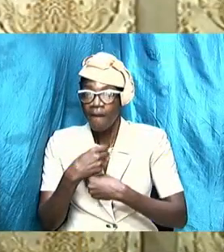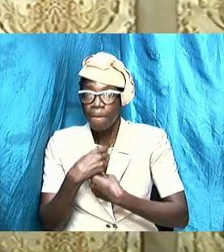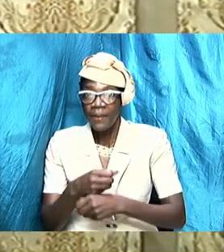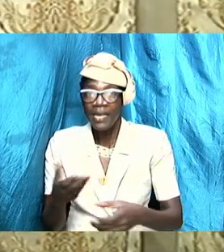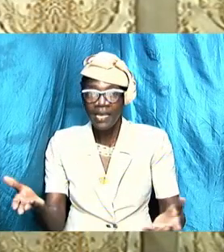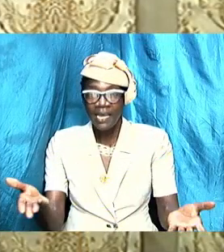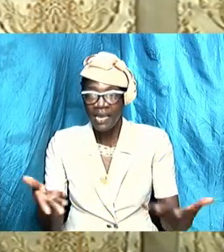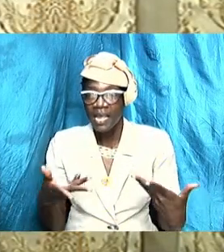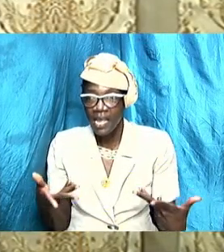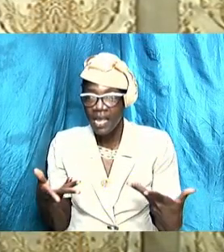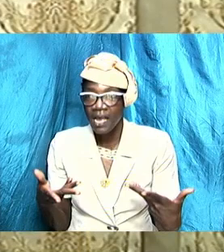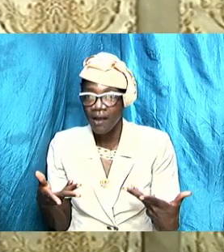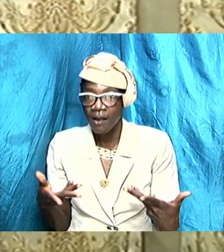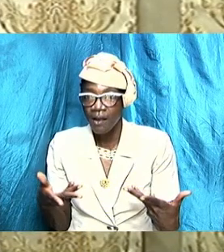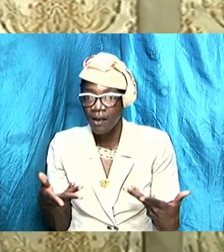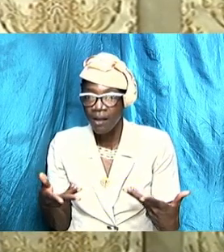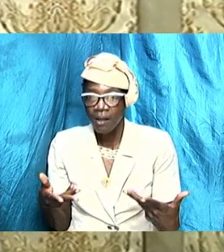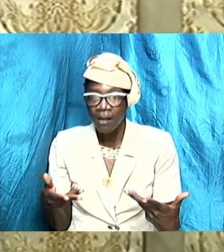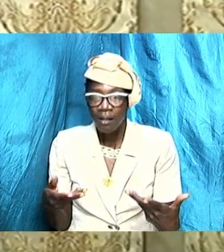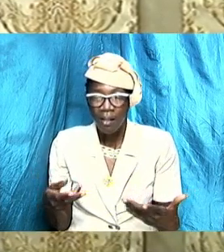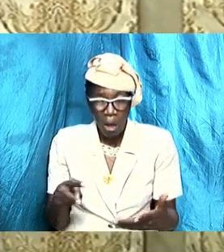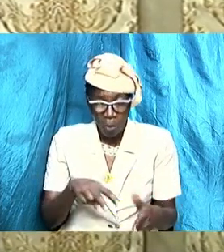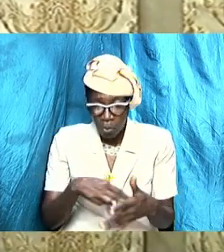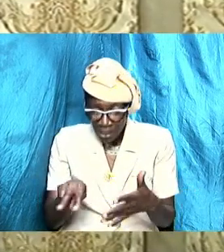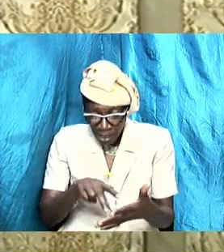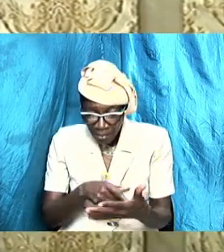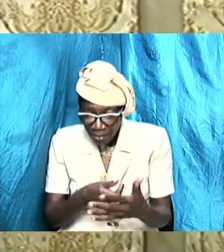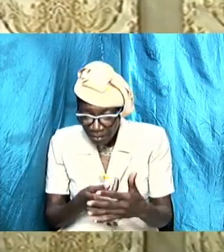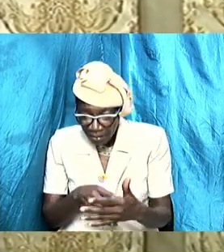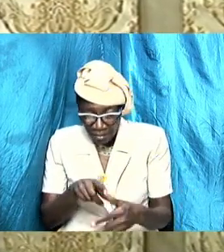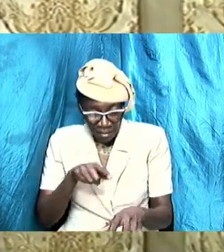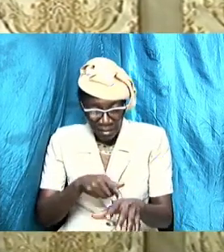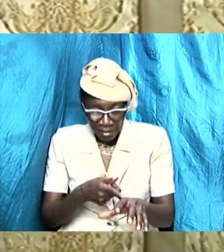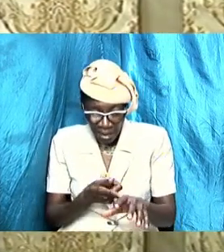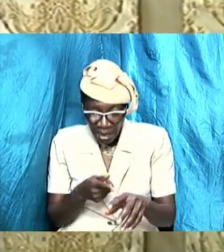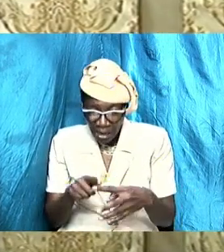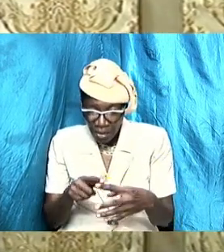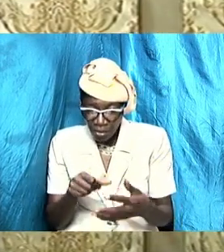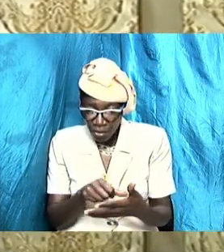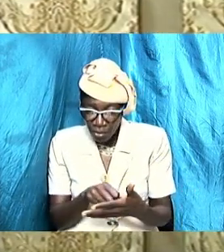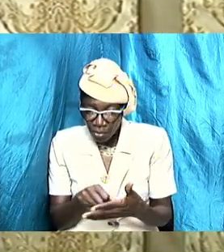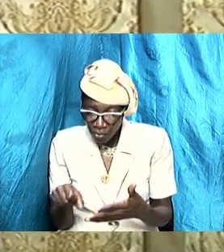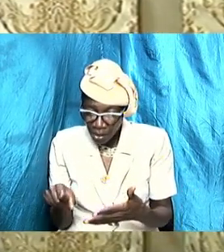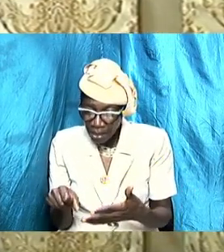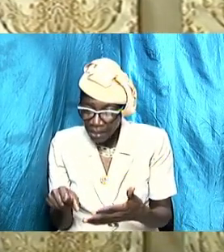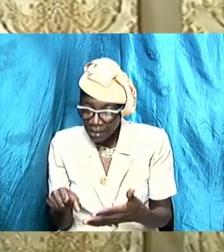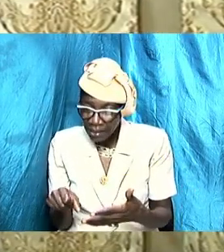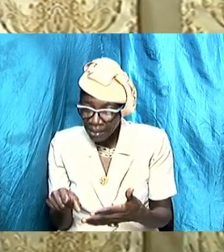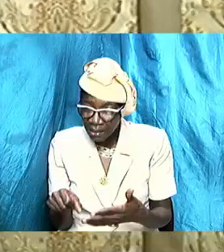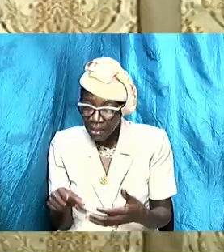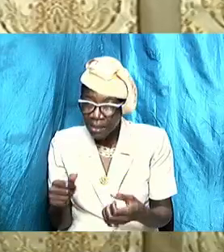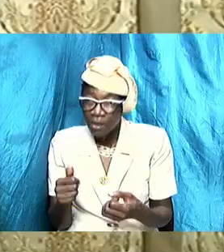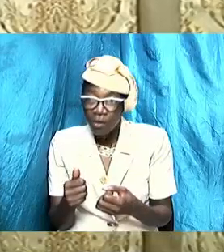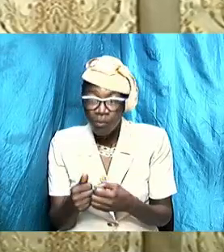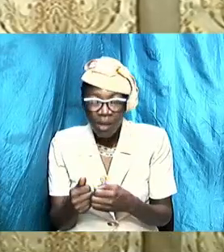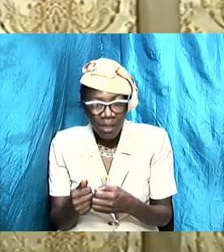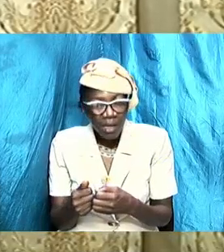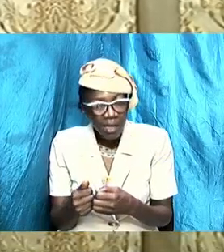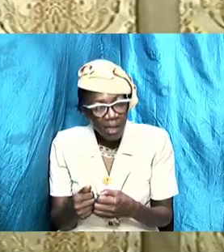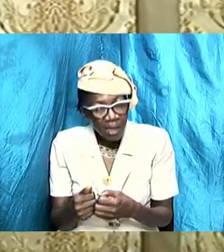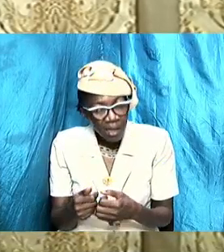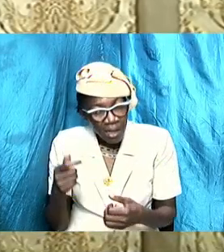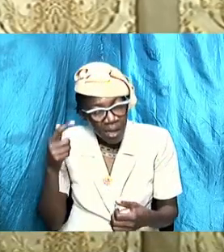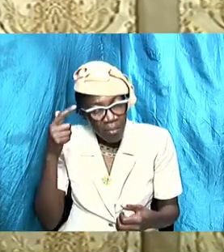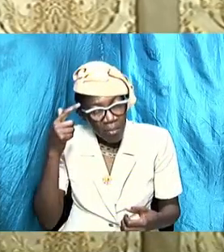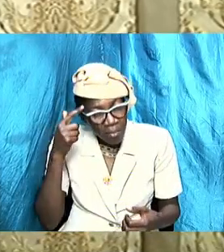is that while he started to write or started with the intention to write about